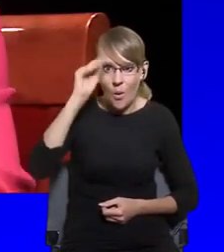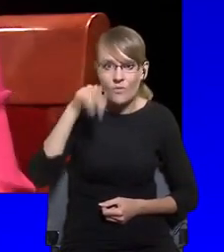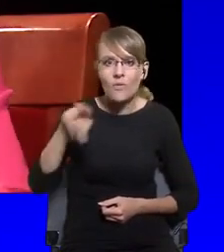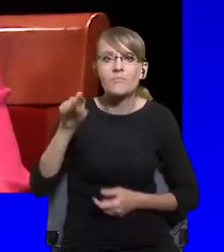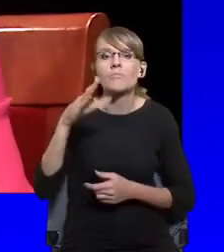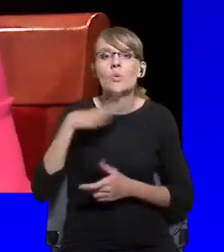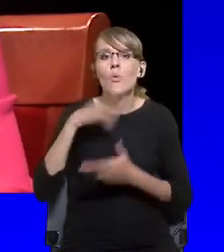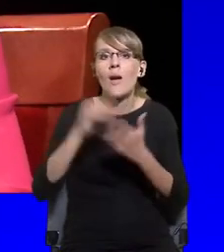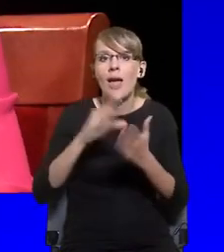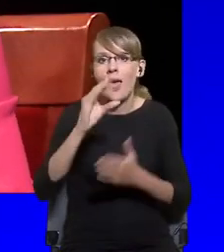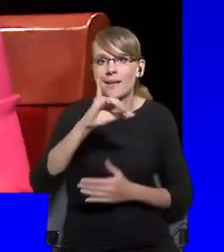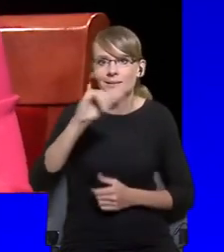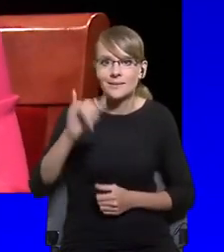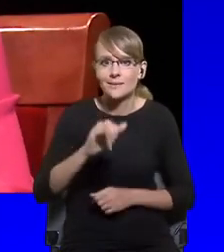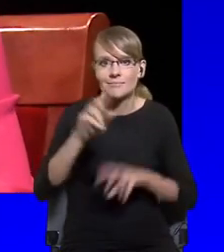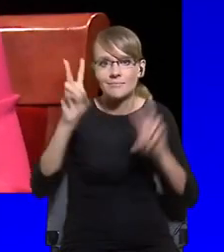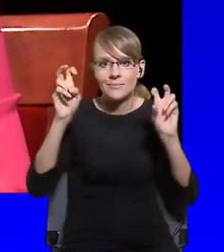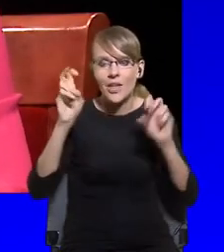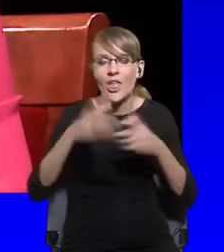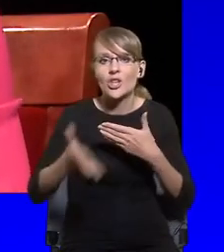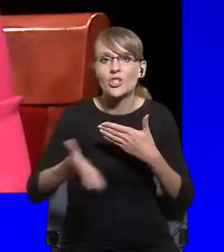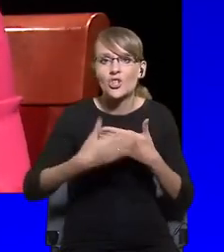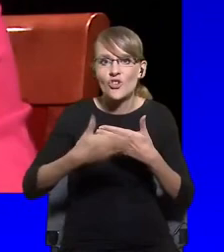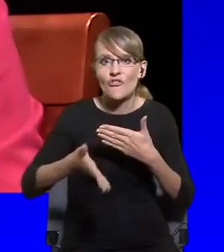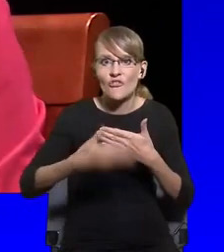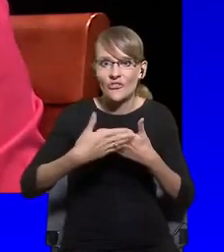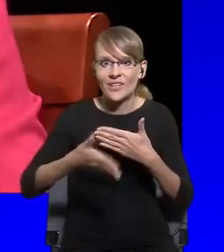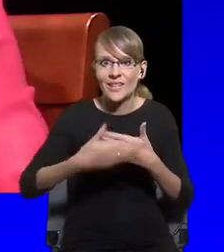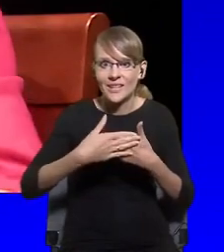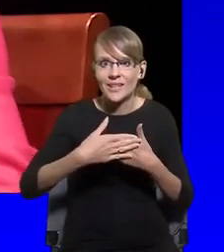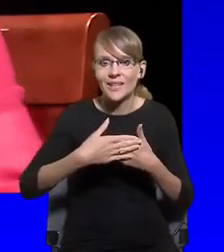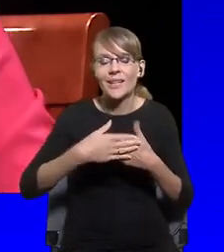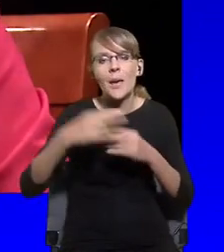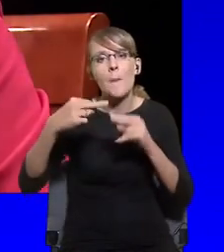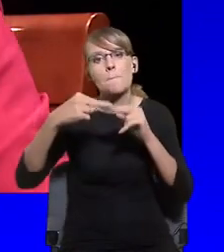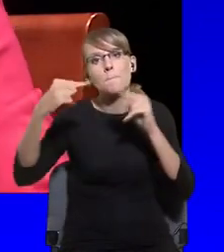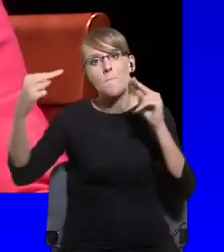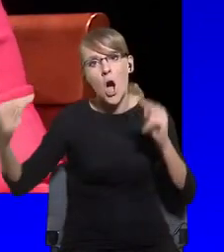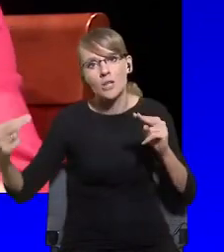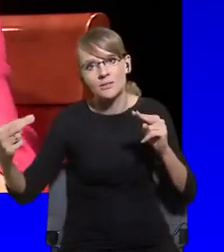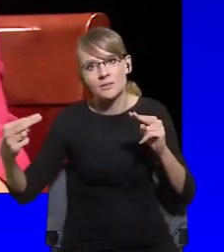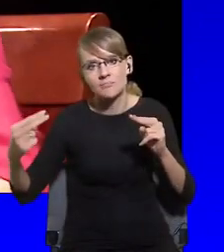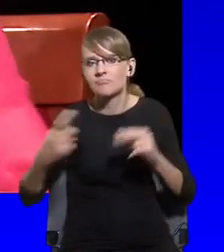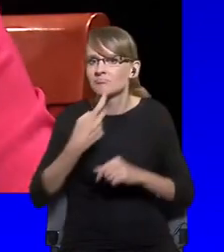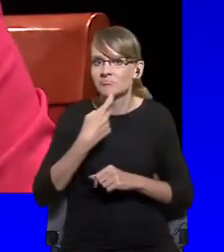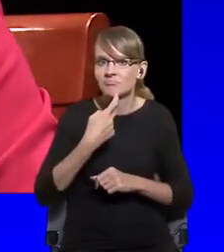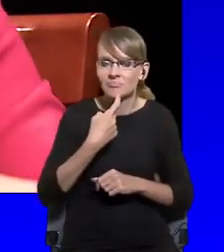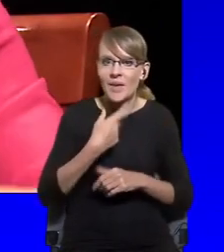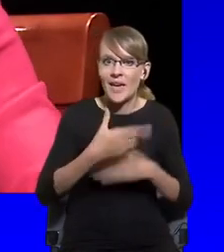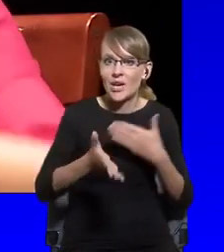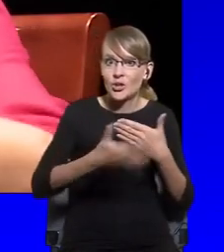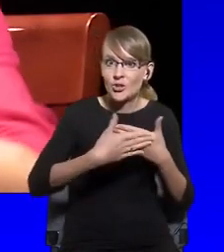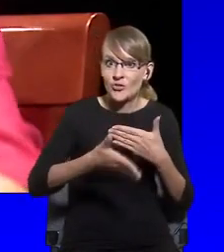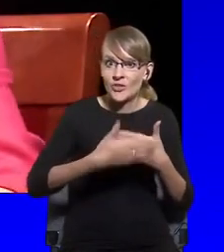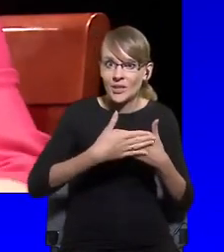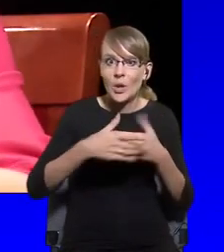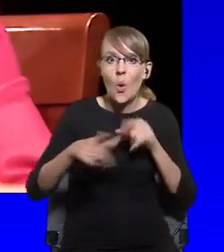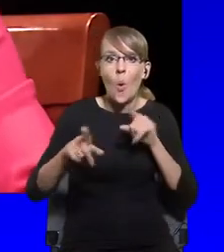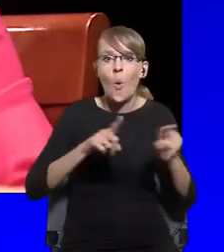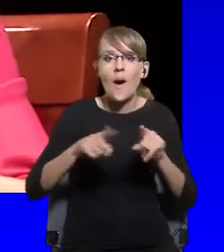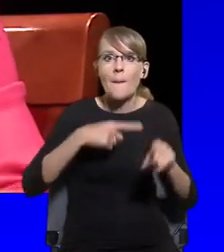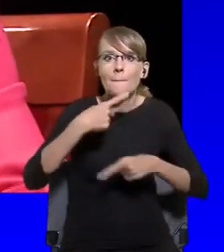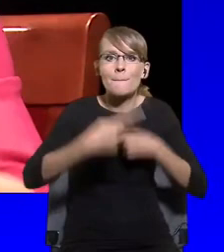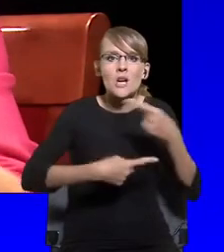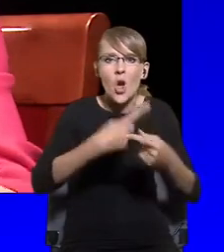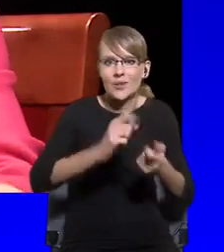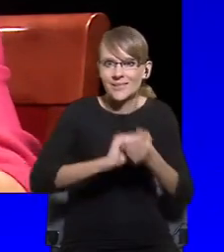What does actually door mean? Door is a process of being changed. Door is a process